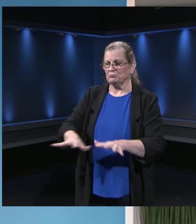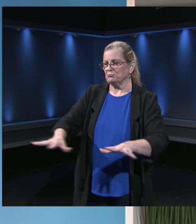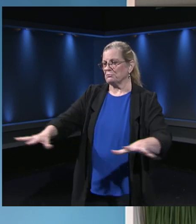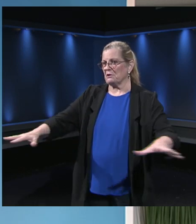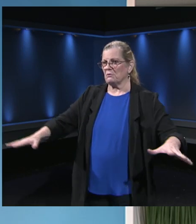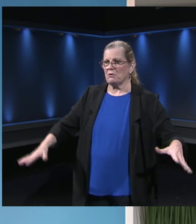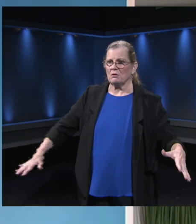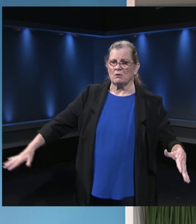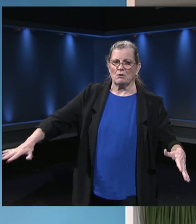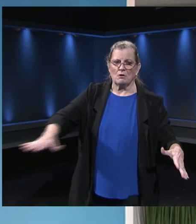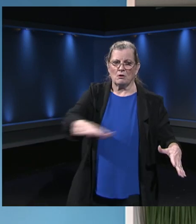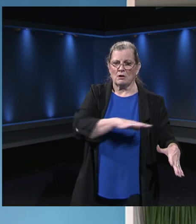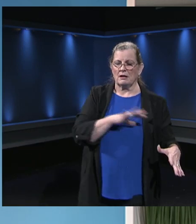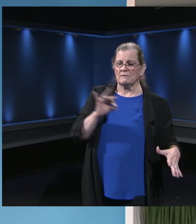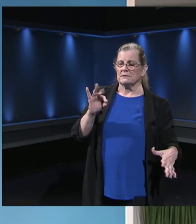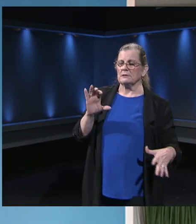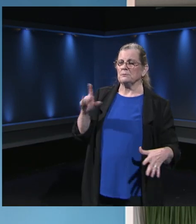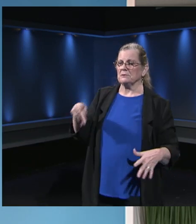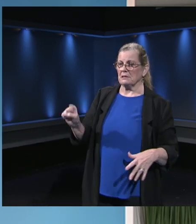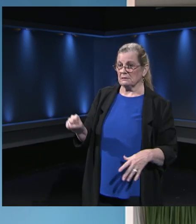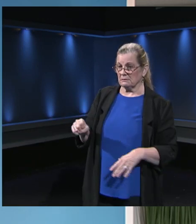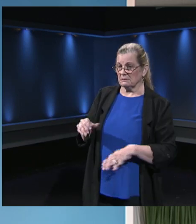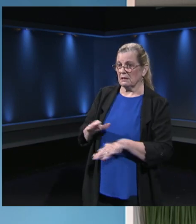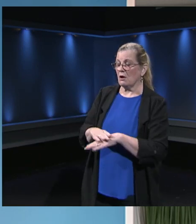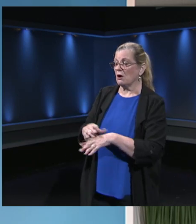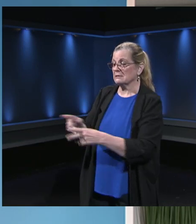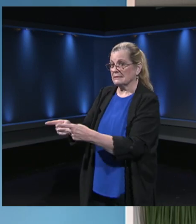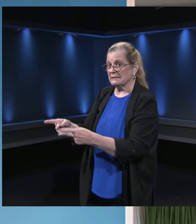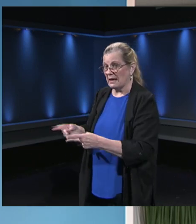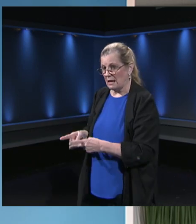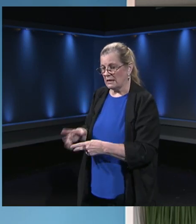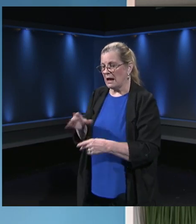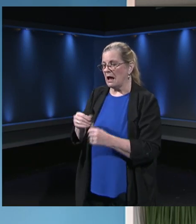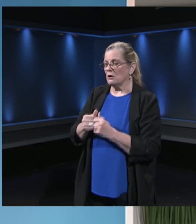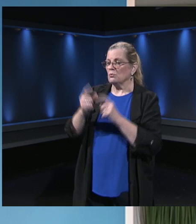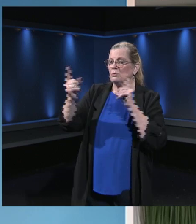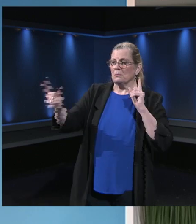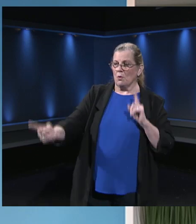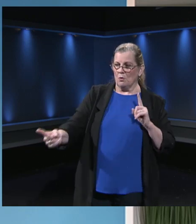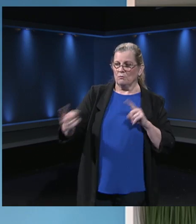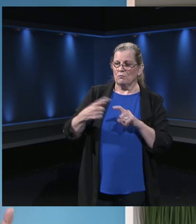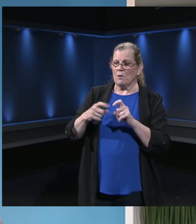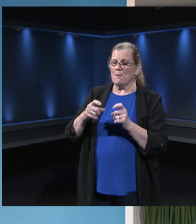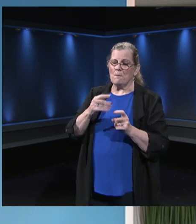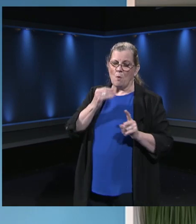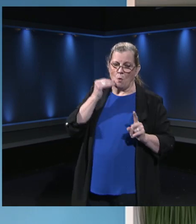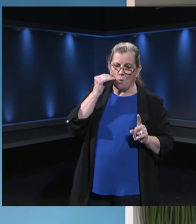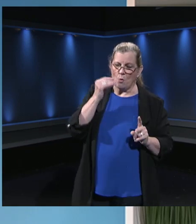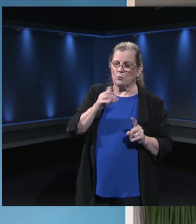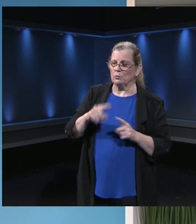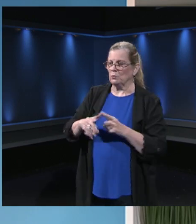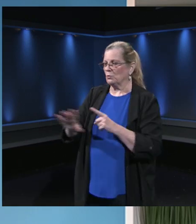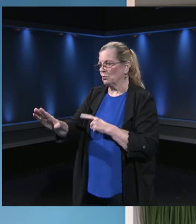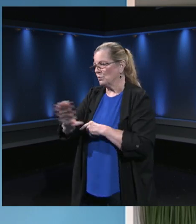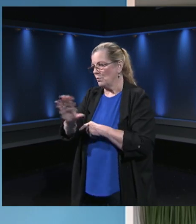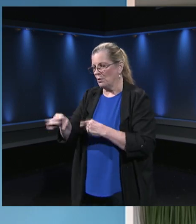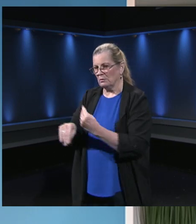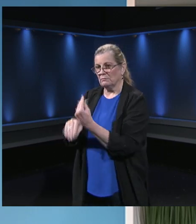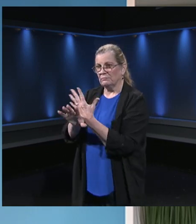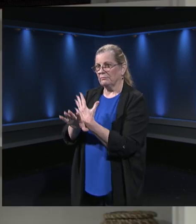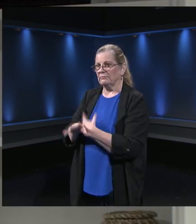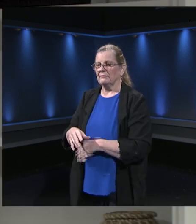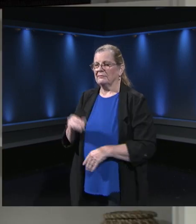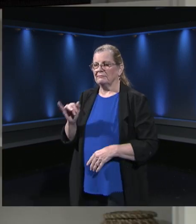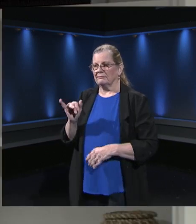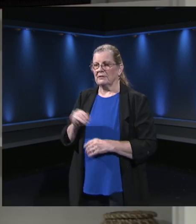those sites and remotely for teachers and staff as they're working from home. So that's the big picture of what that staffing looks That's great. One of the